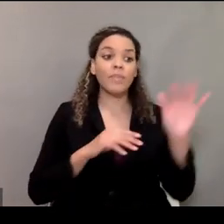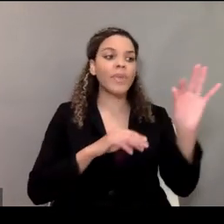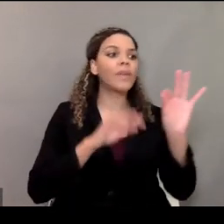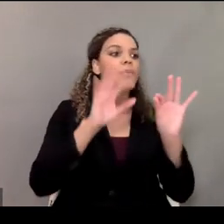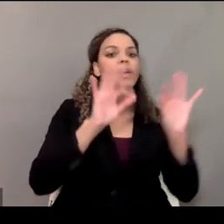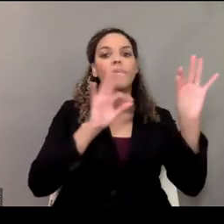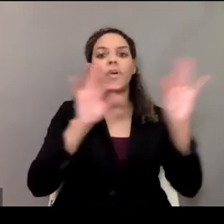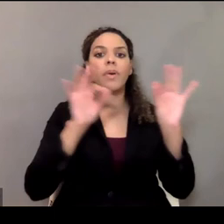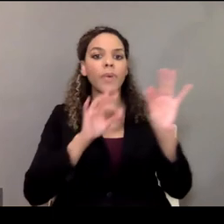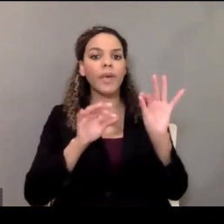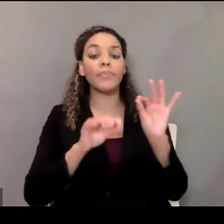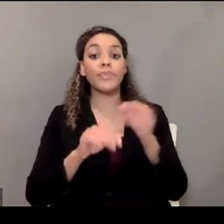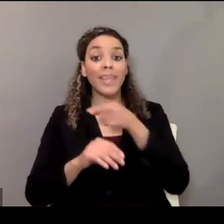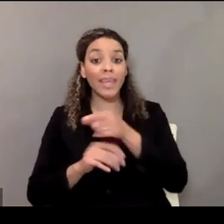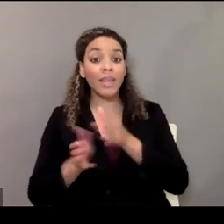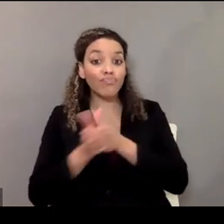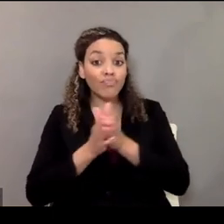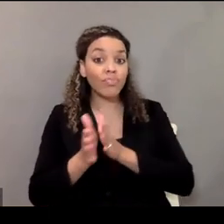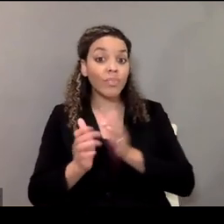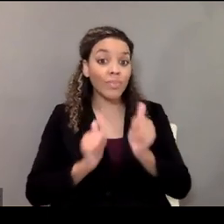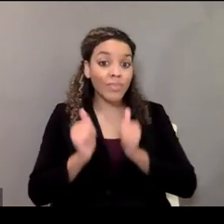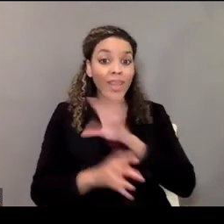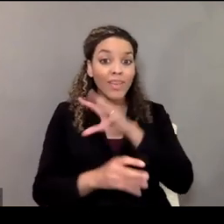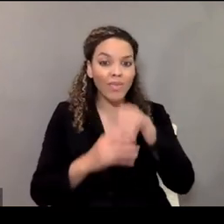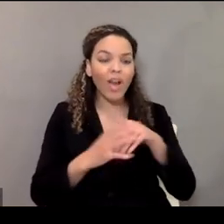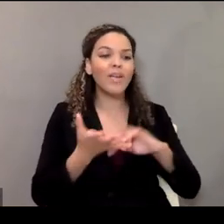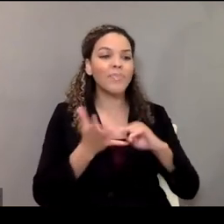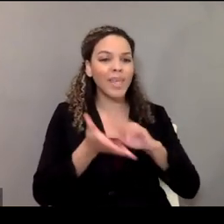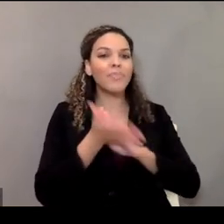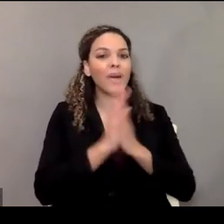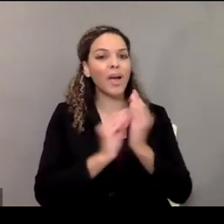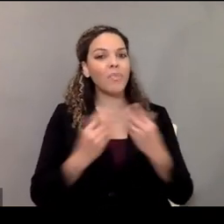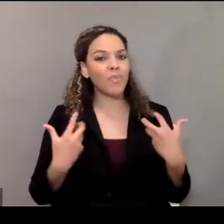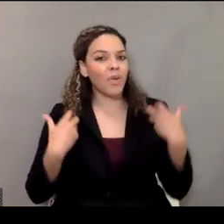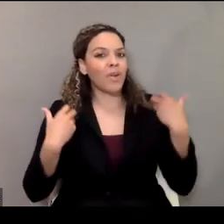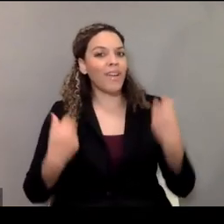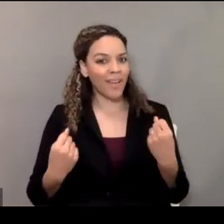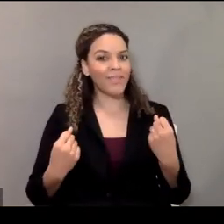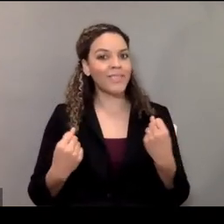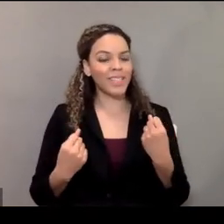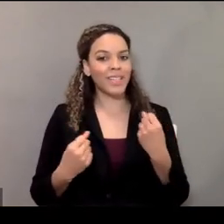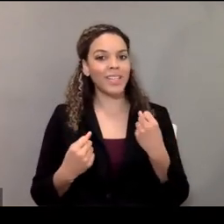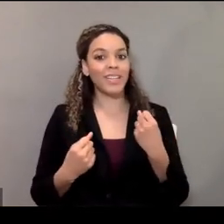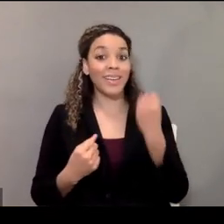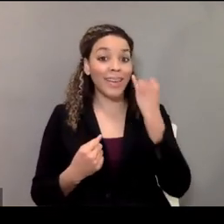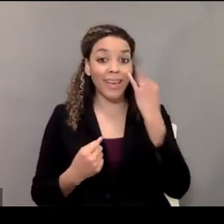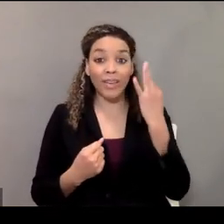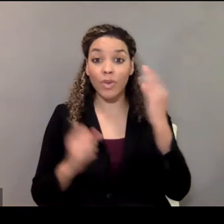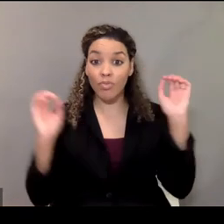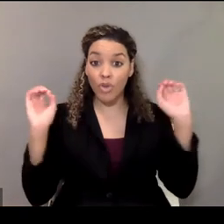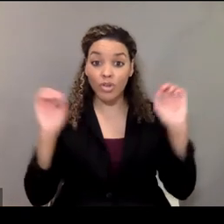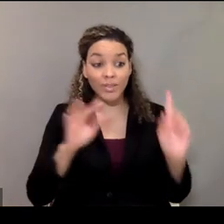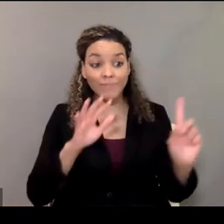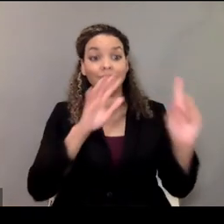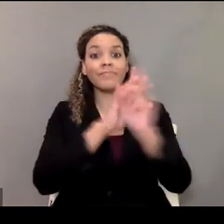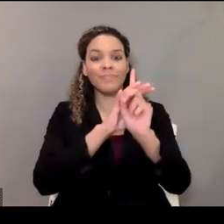those in the kit. The more proactive the person can be, the more confident they will feel about if and